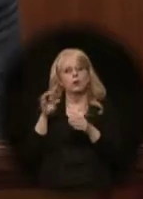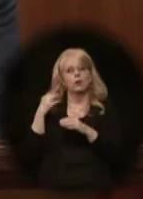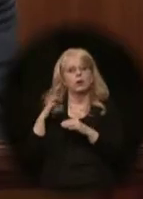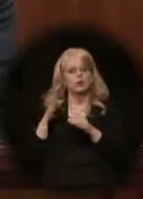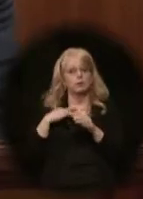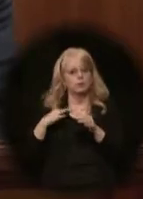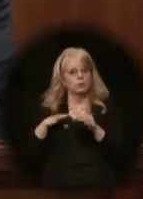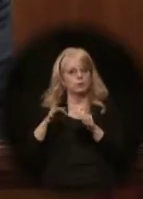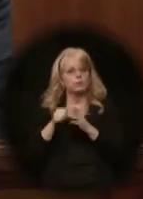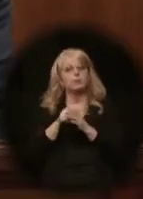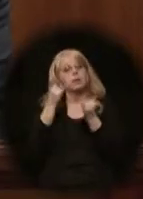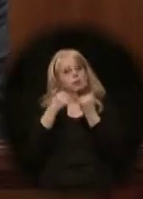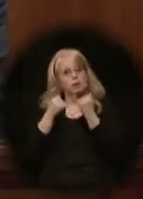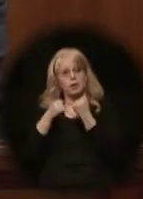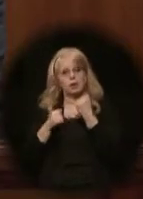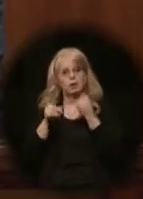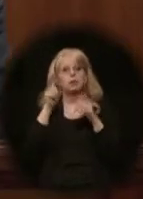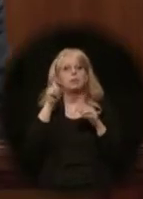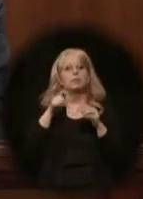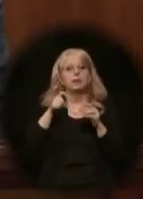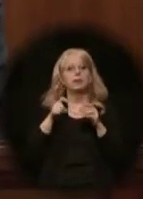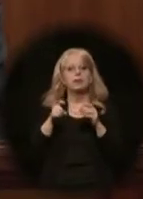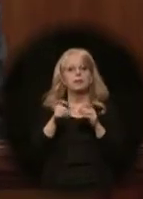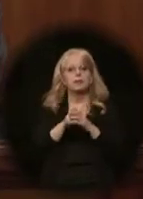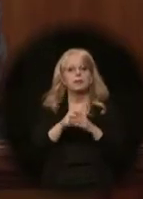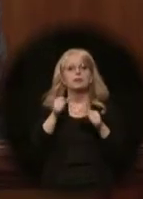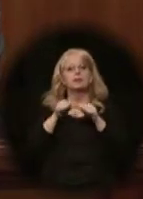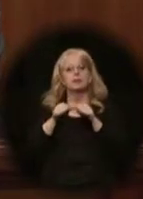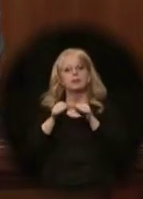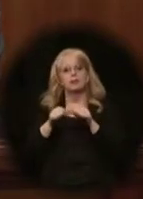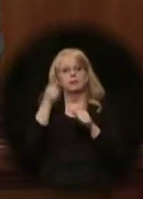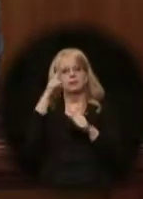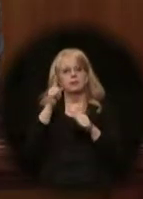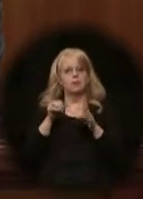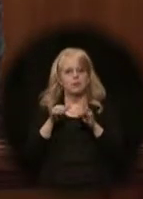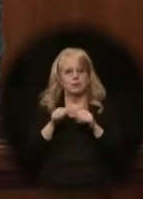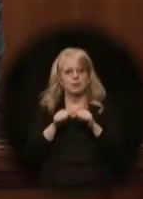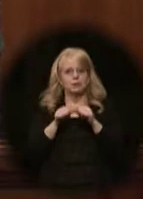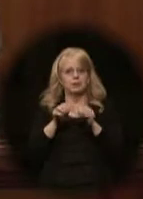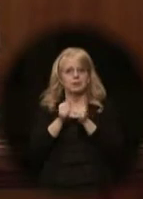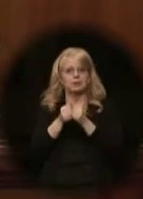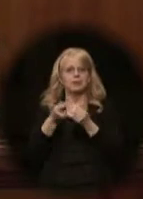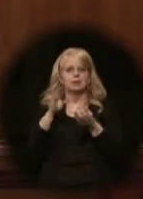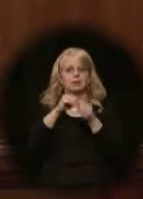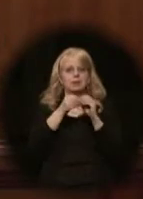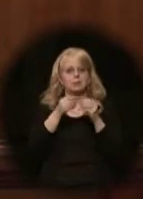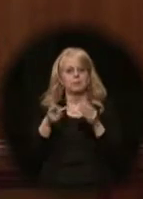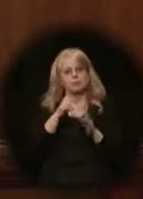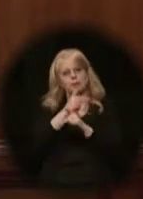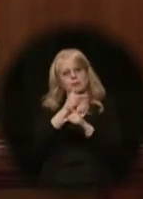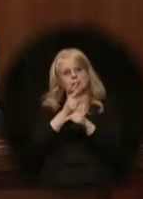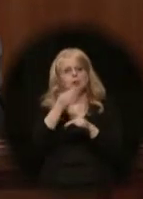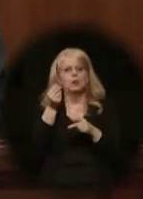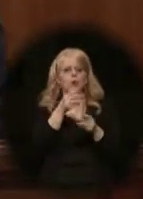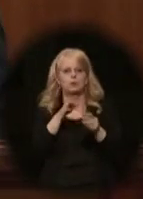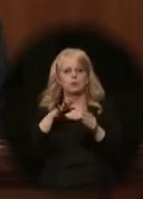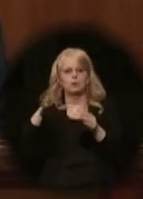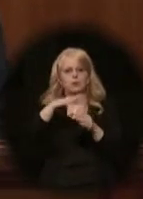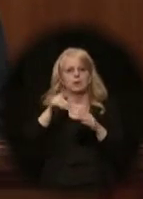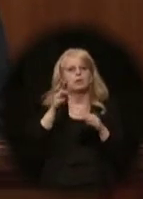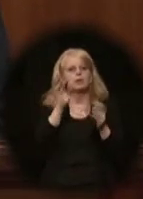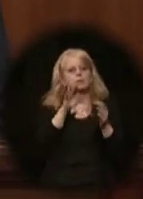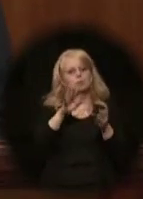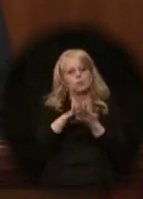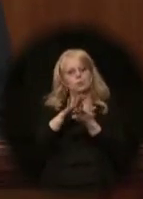Finally, we must continue to expand the number and type of regional residential schools which serve our rural